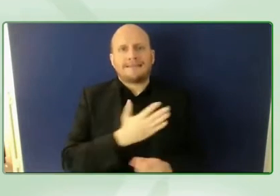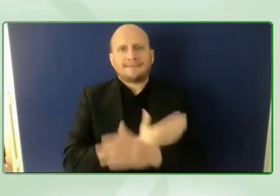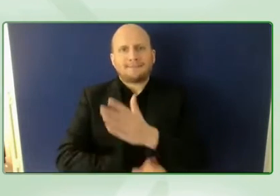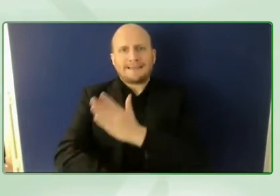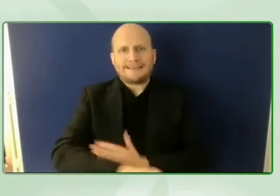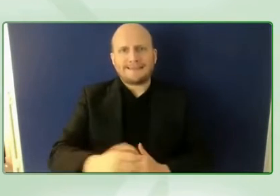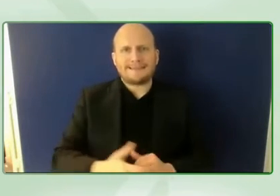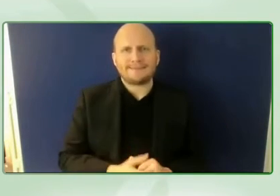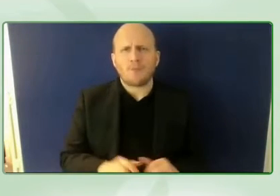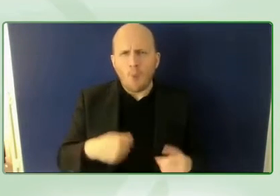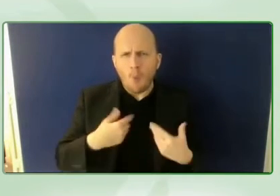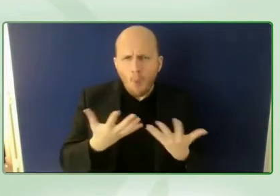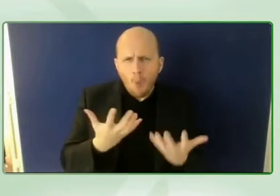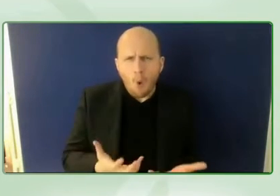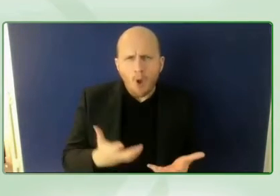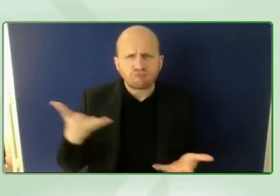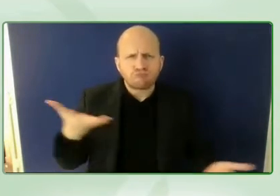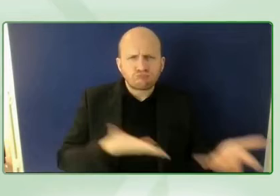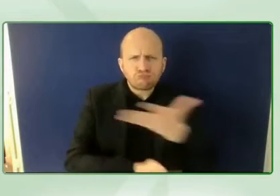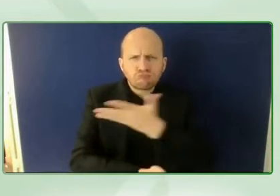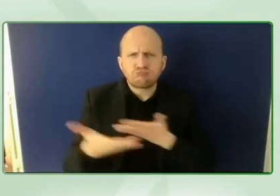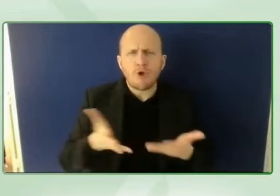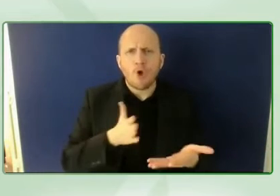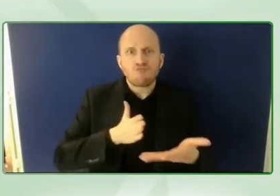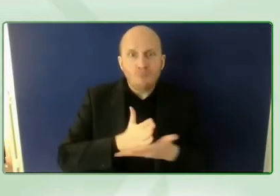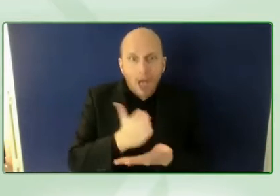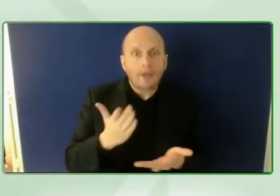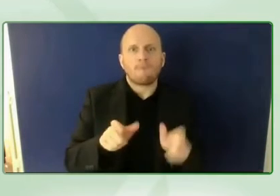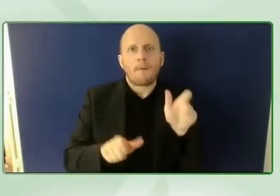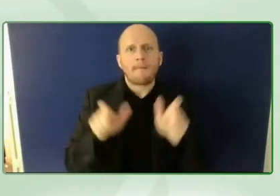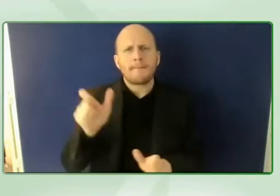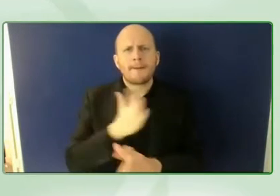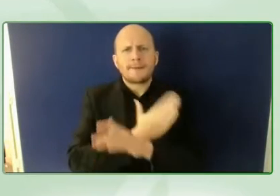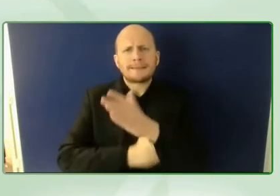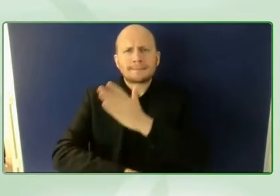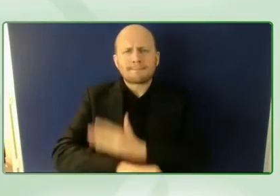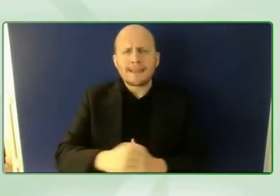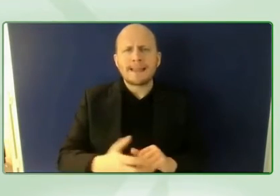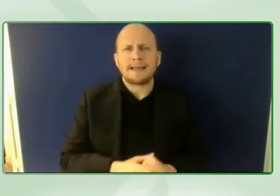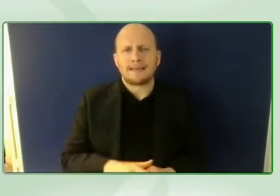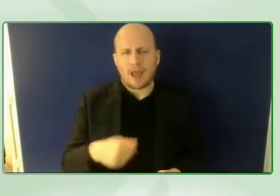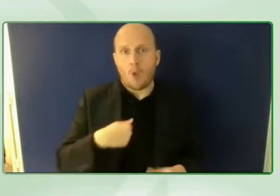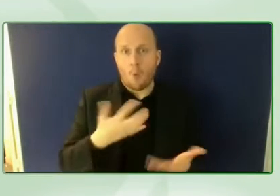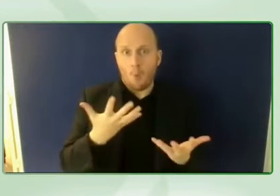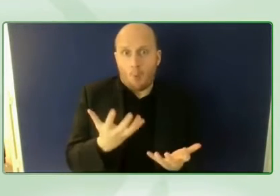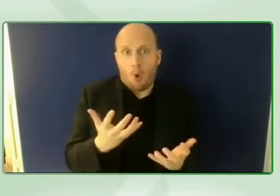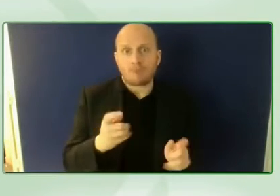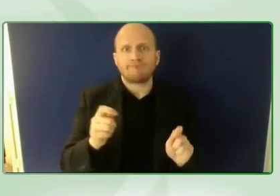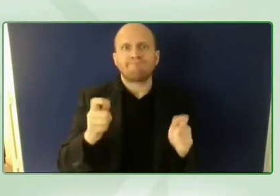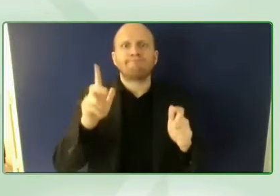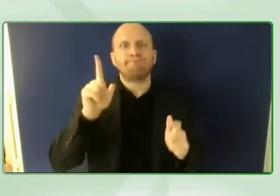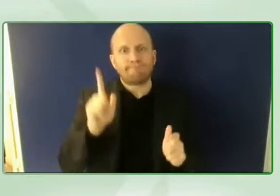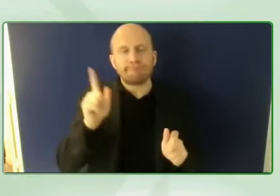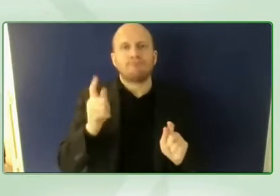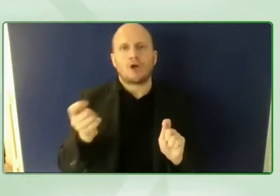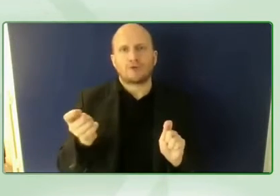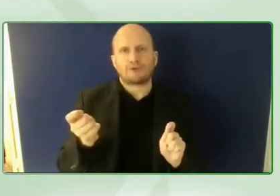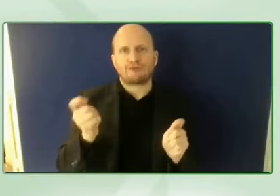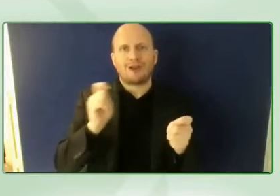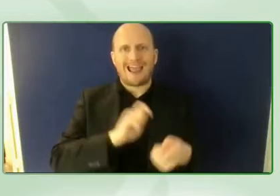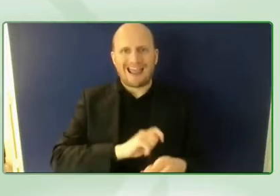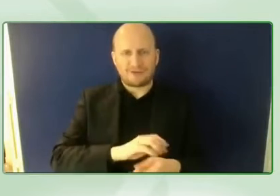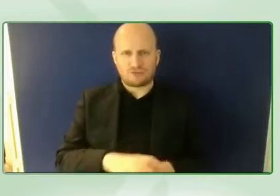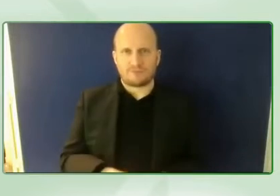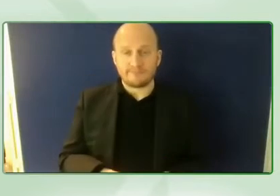rights of persons with disabilities and most importantly initiate change and for the first time ever 20 international organizations